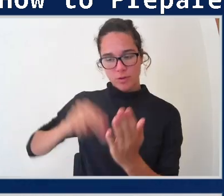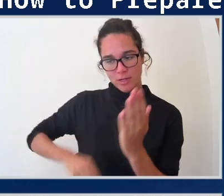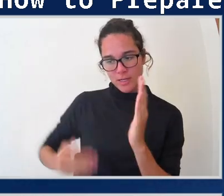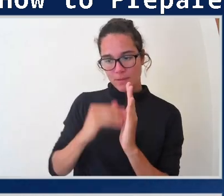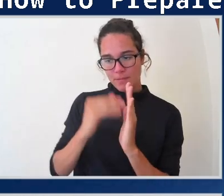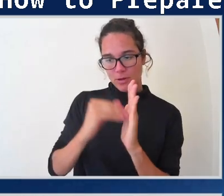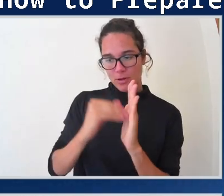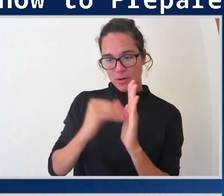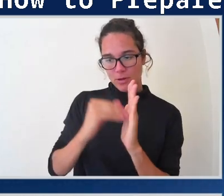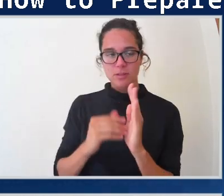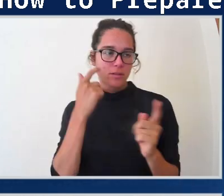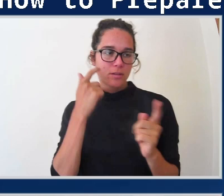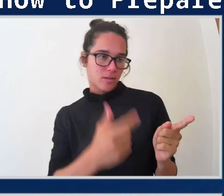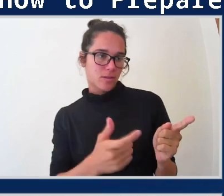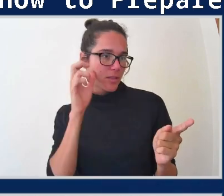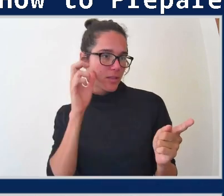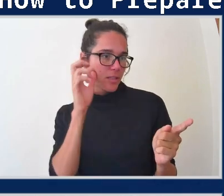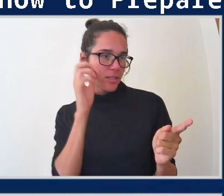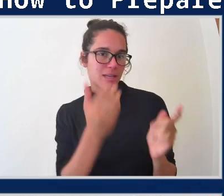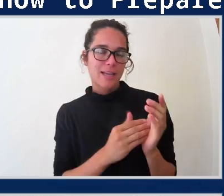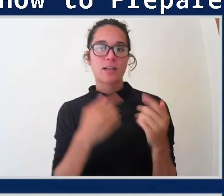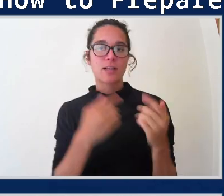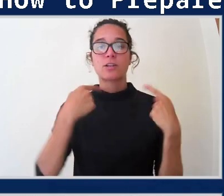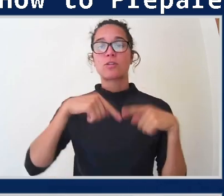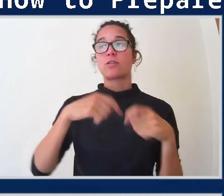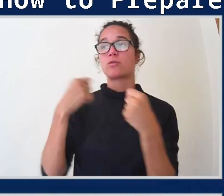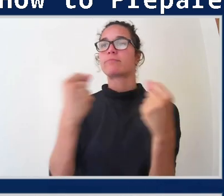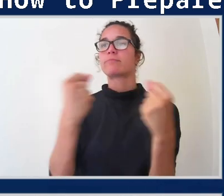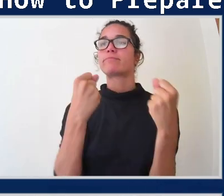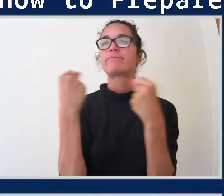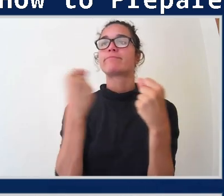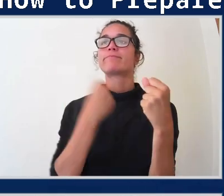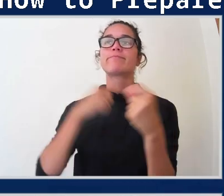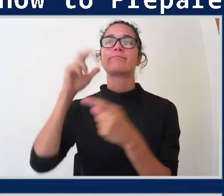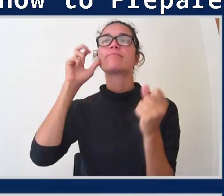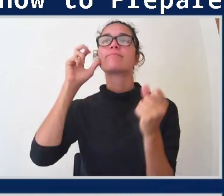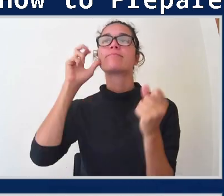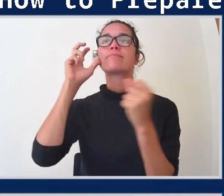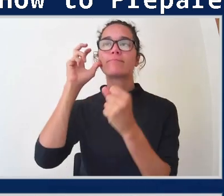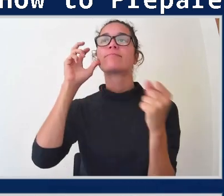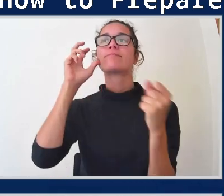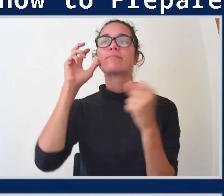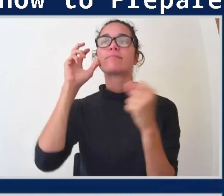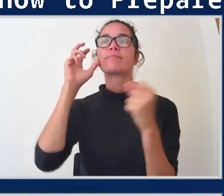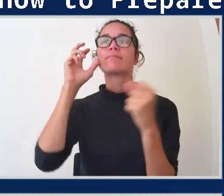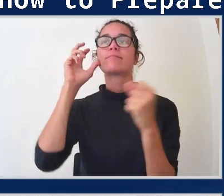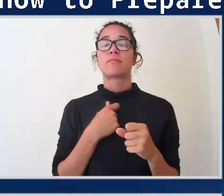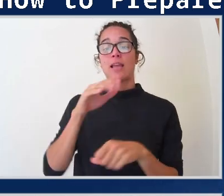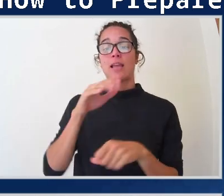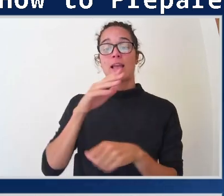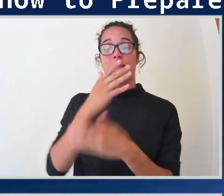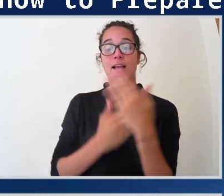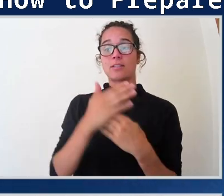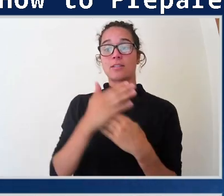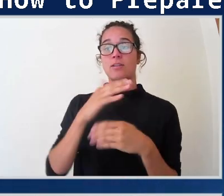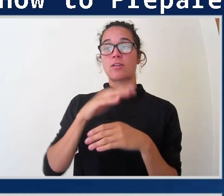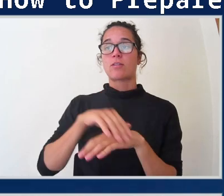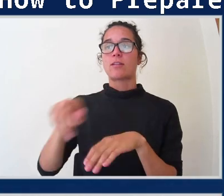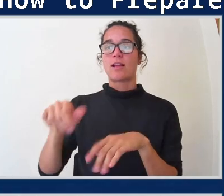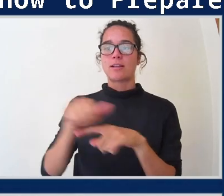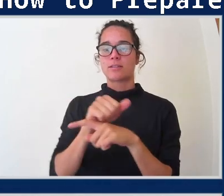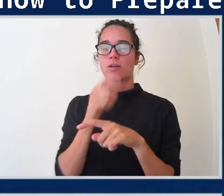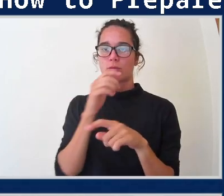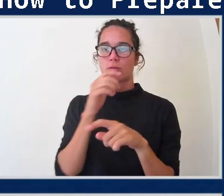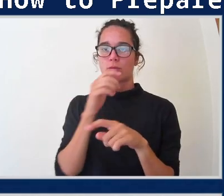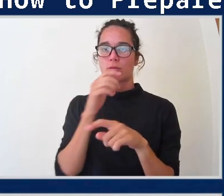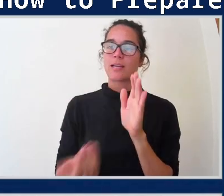while I was driving, and then I would do the hands-on exercises they talked about, which just reinforced everything that I listened to. I learn by failing